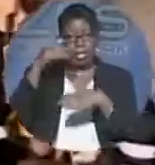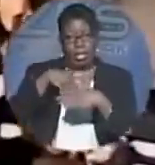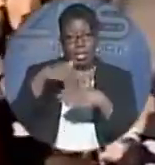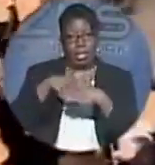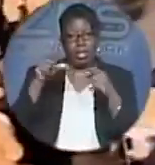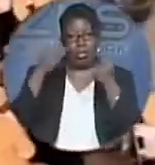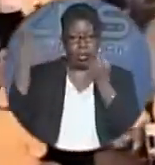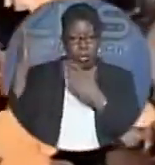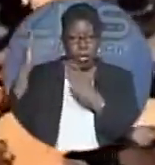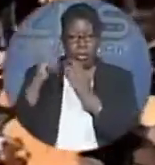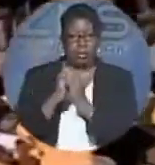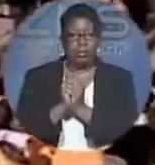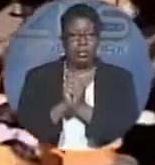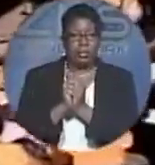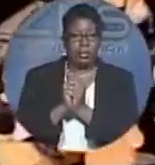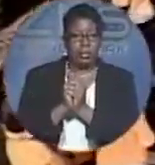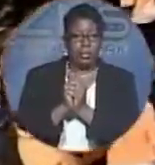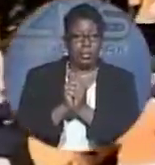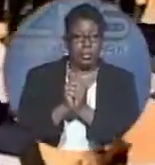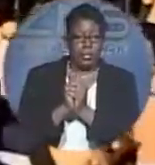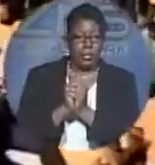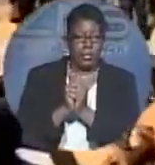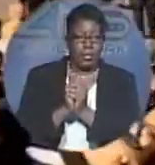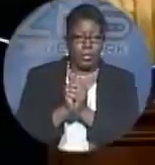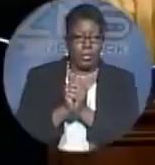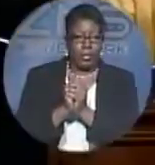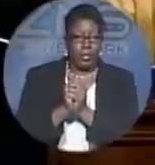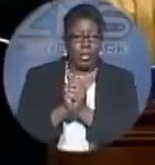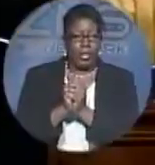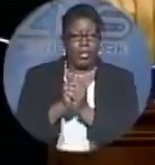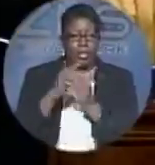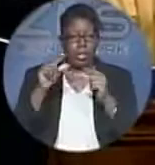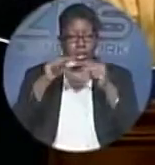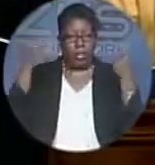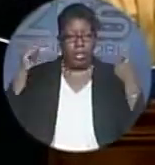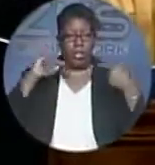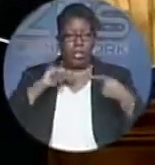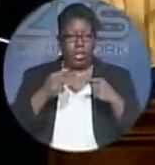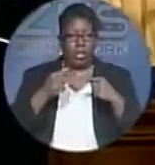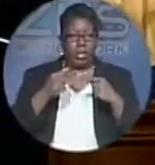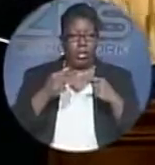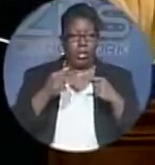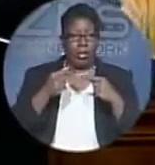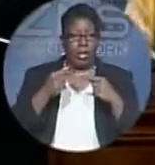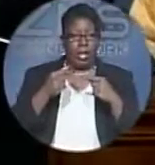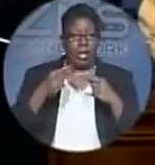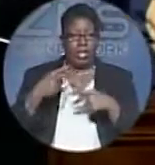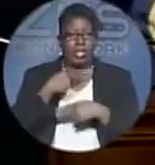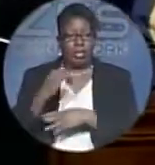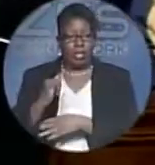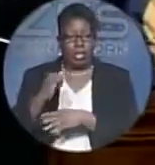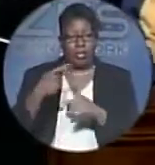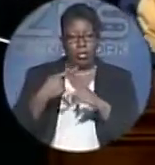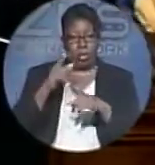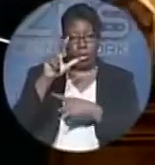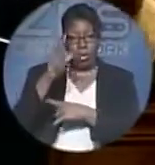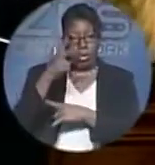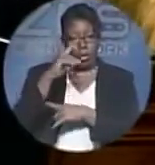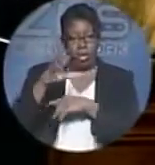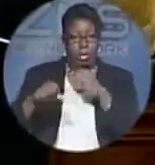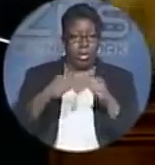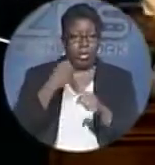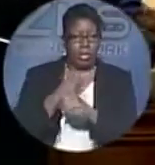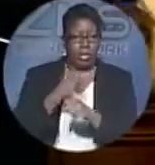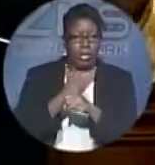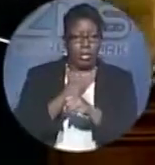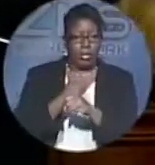Grand Bahama is hiding. Suffering, suffering from nearly five years of almost